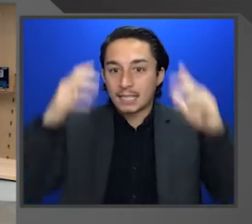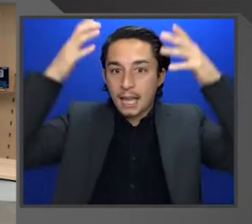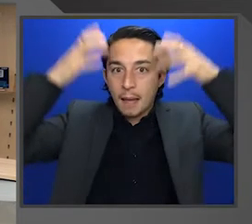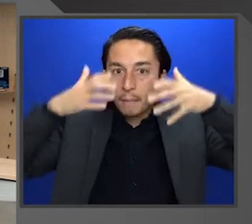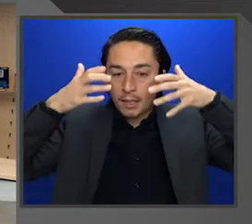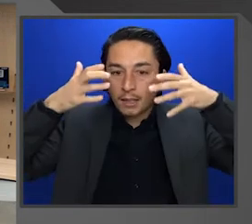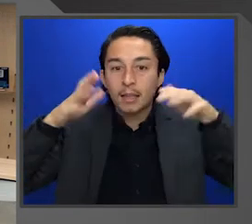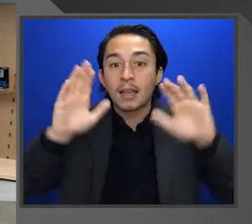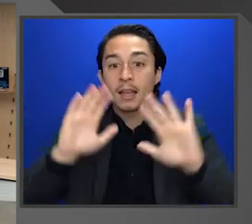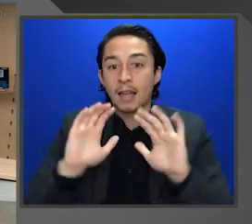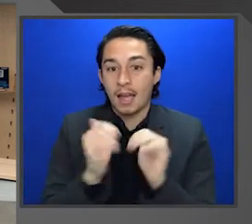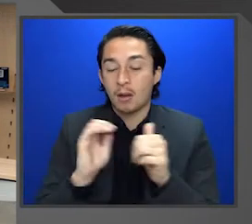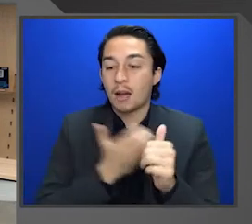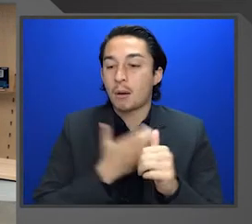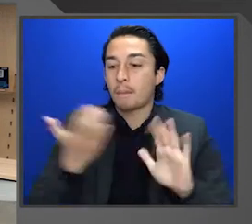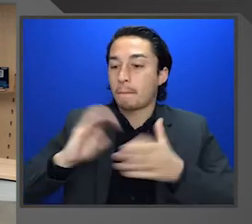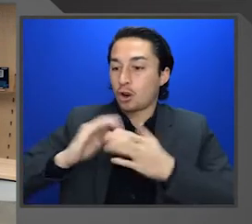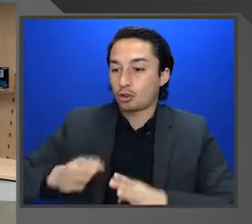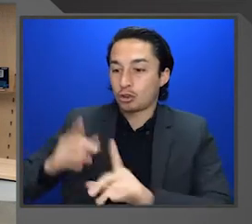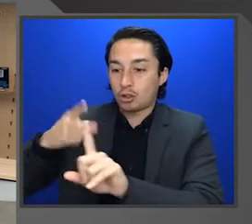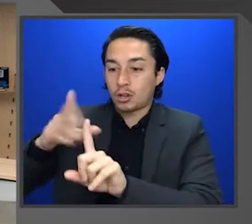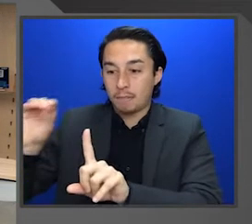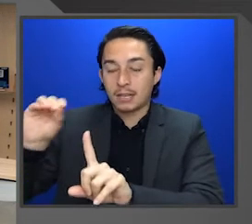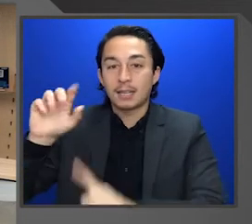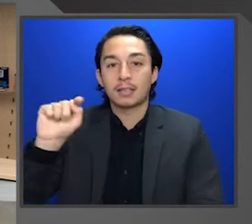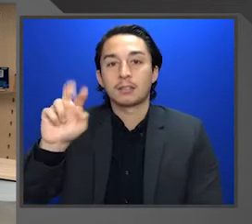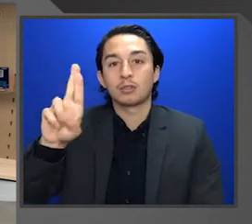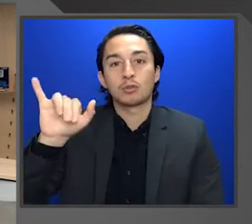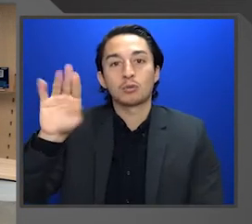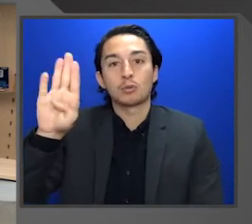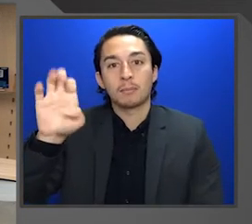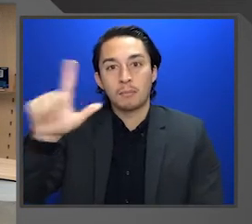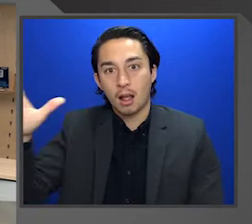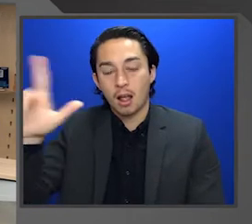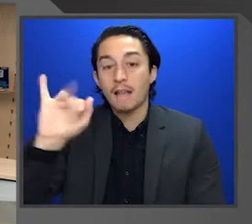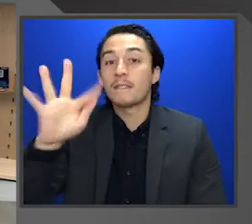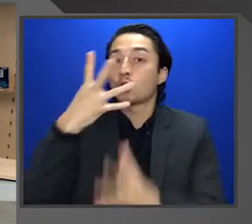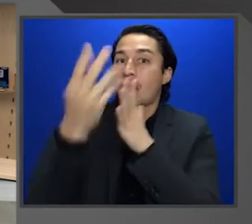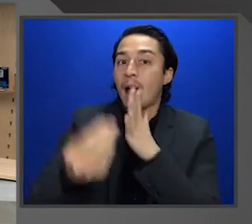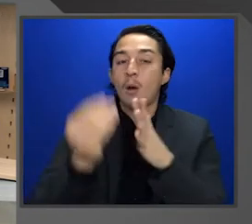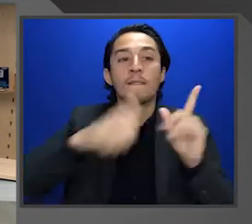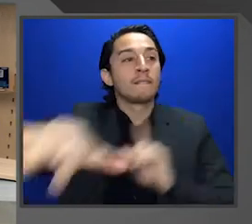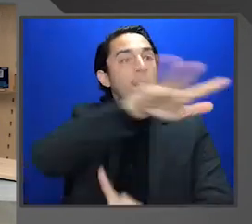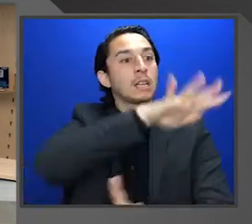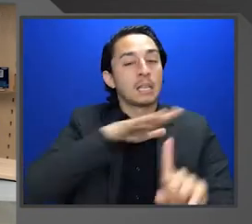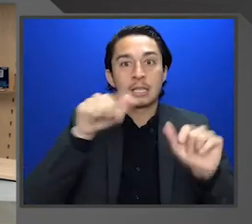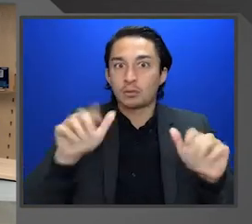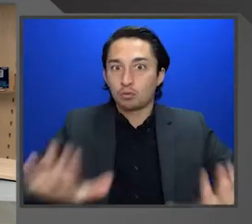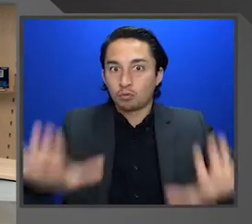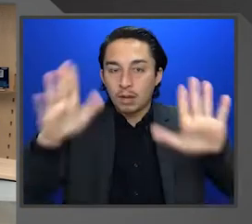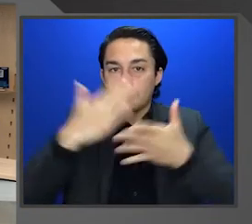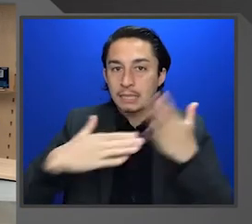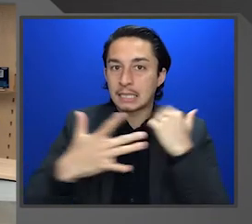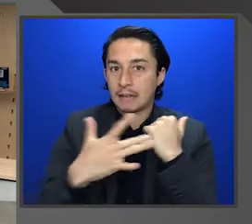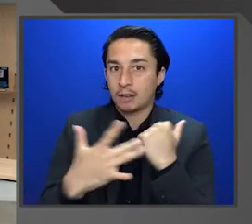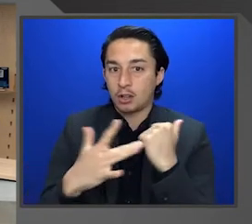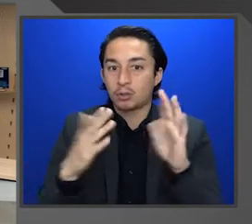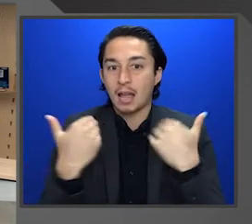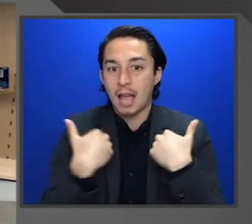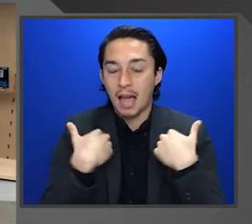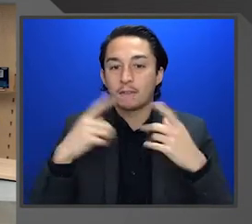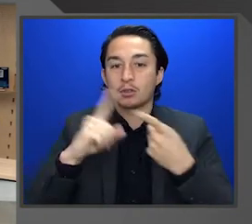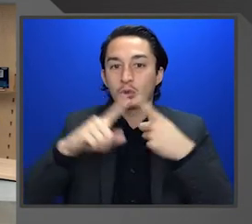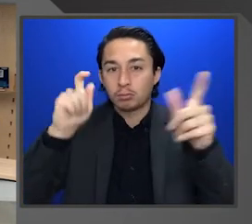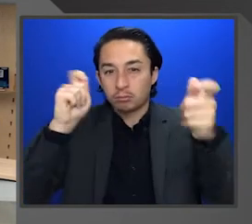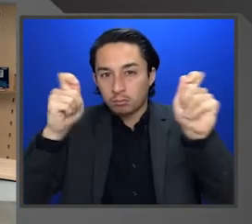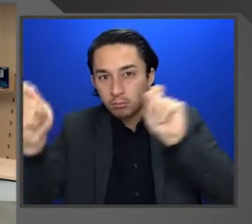like this helmet here. This is done by our partner Trimble. And as you can see, if you're out in the field, this would be a great piece of technology